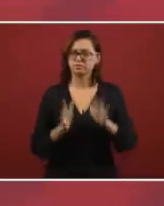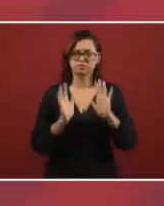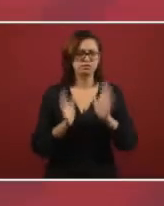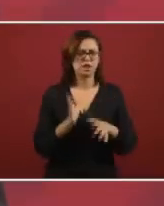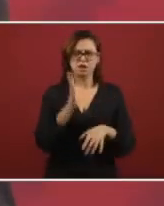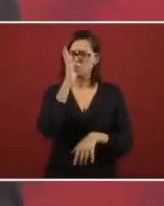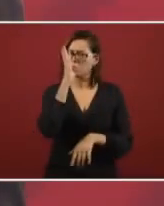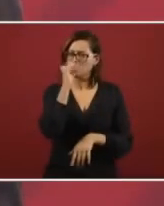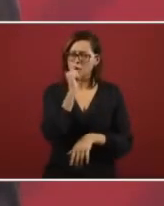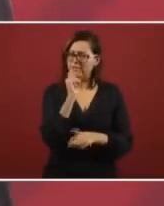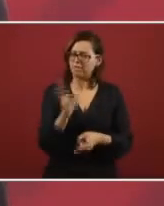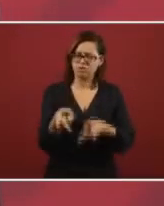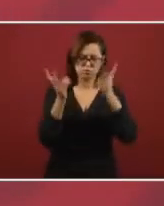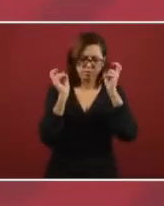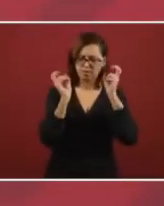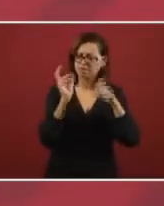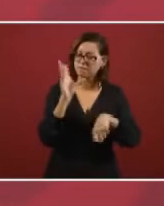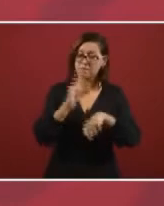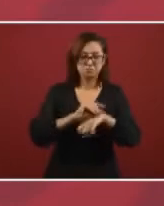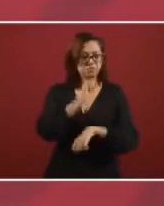is not permitted to steal.